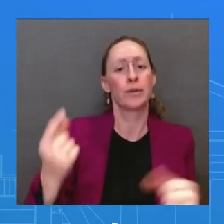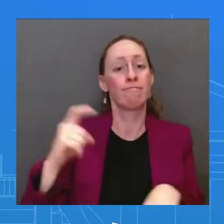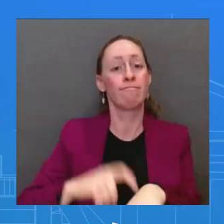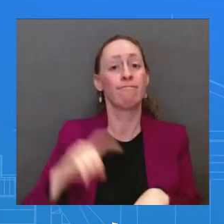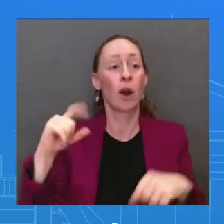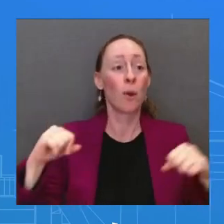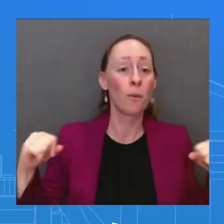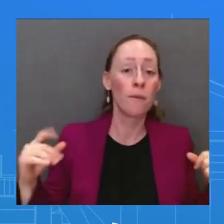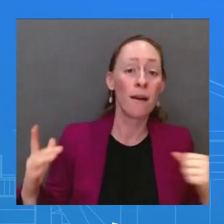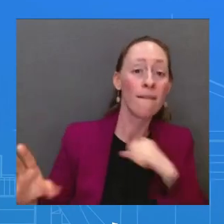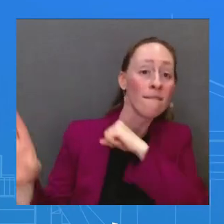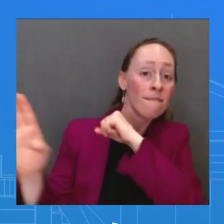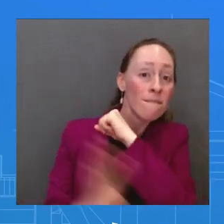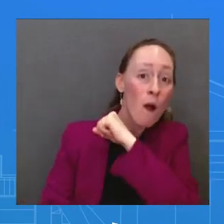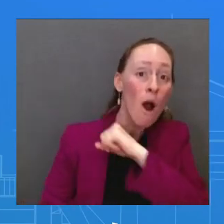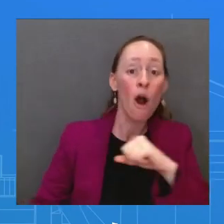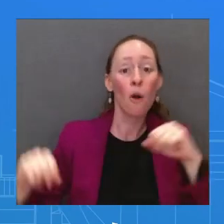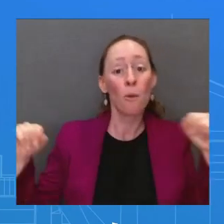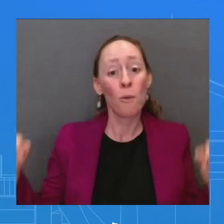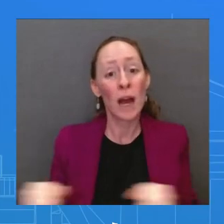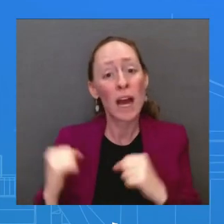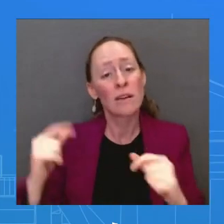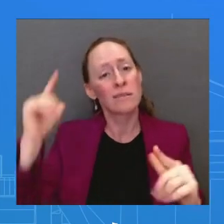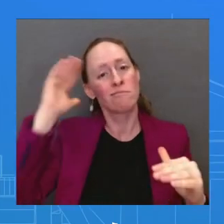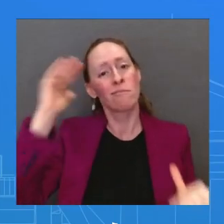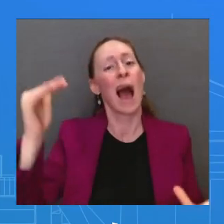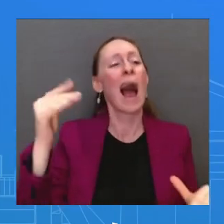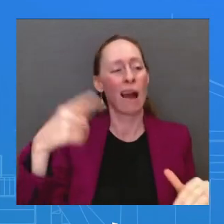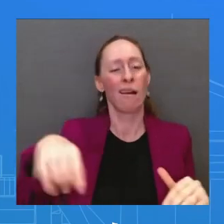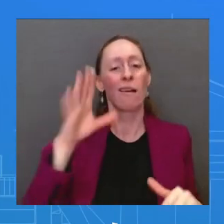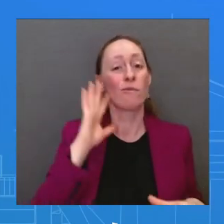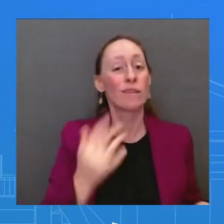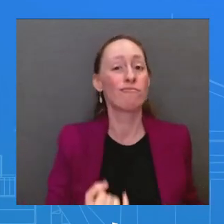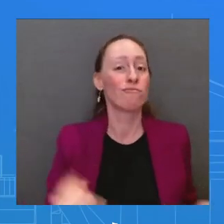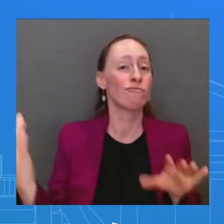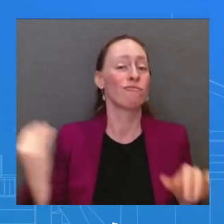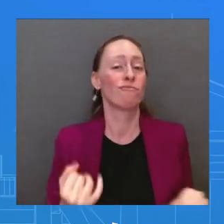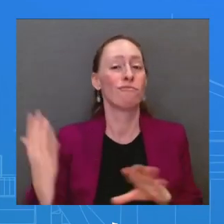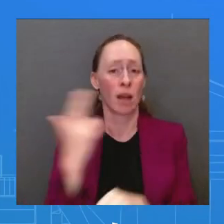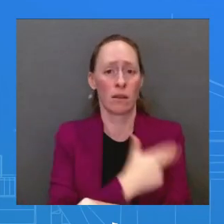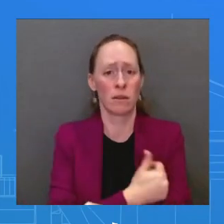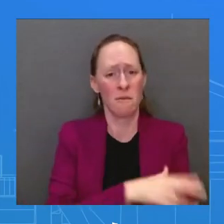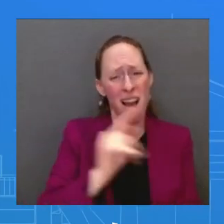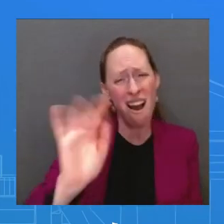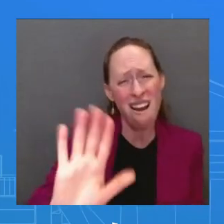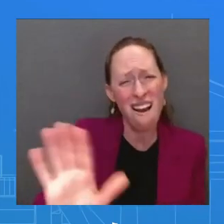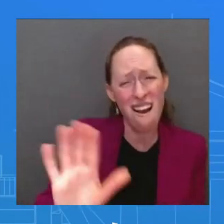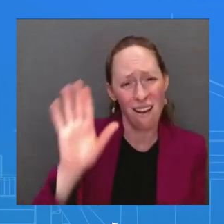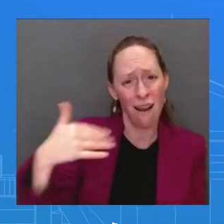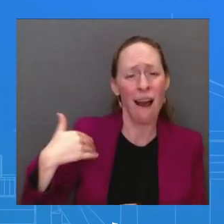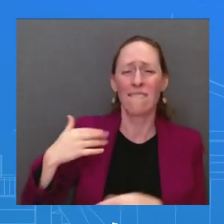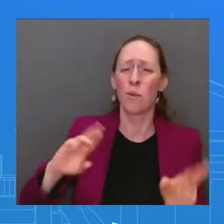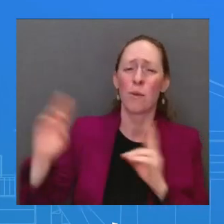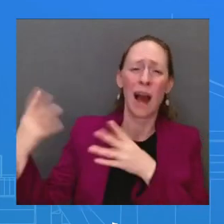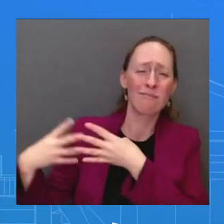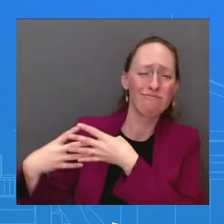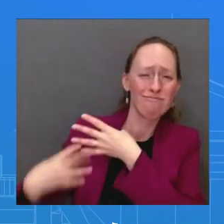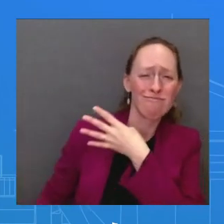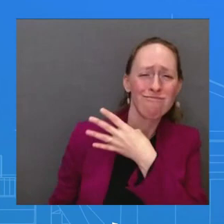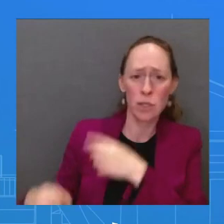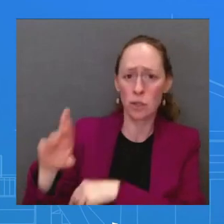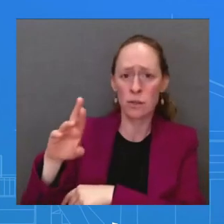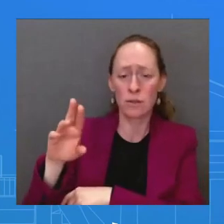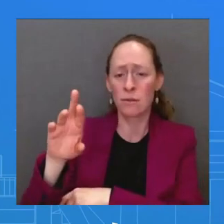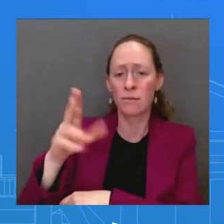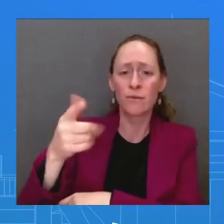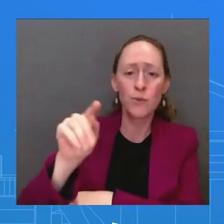into the fall, we have more tools and systems available today to help communities this fall and winter season, including